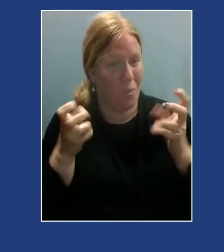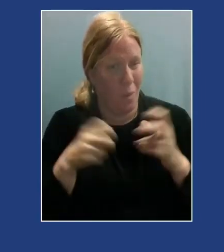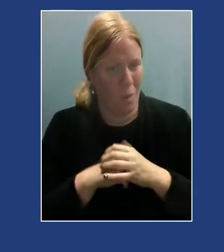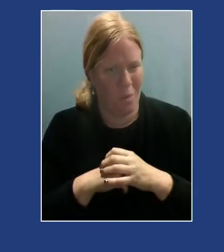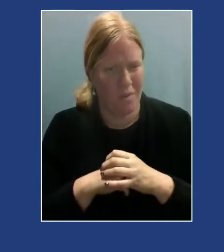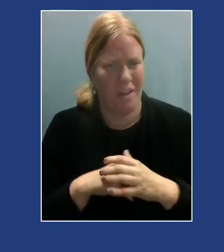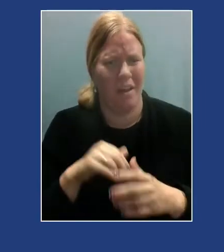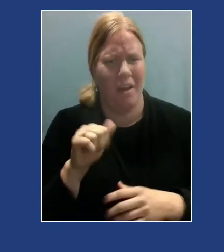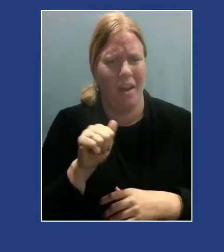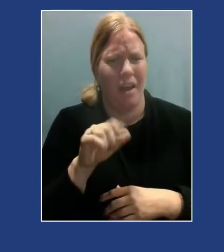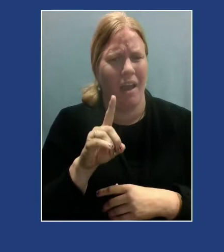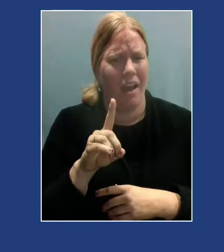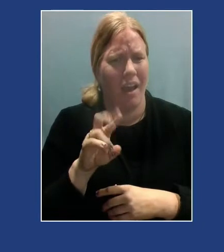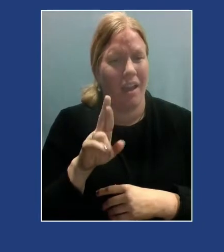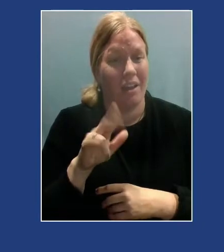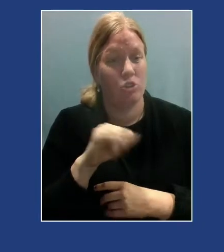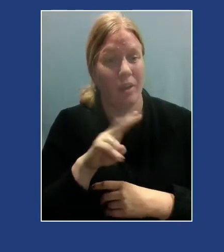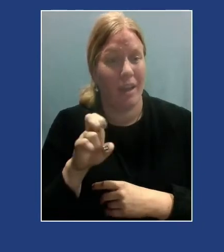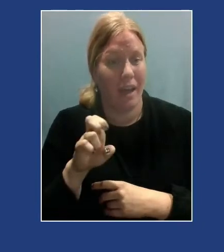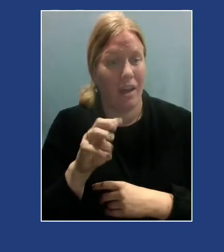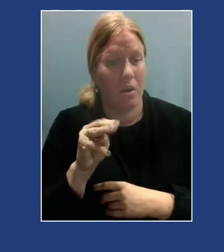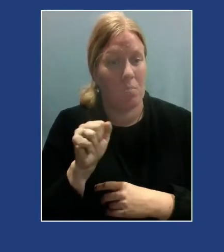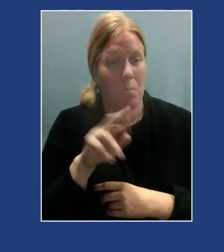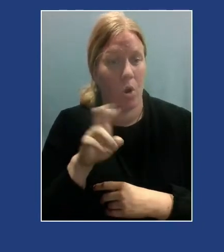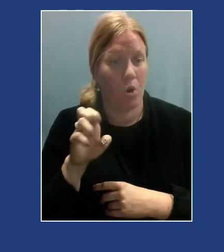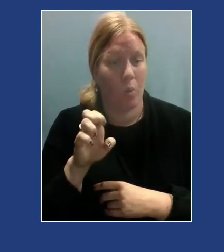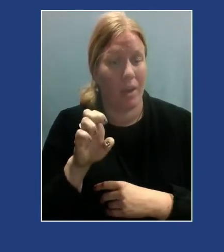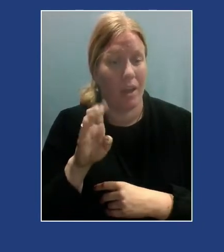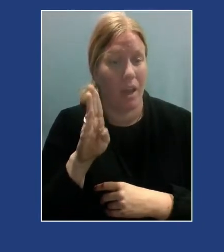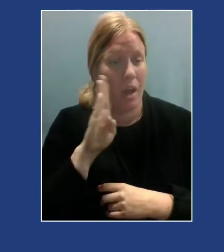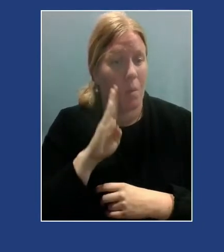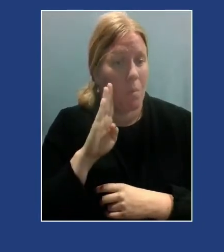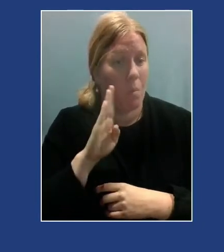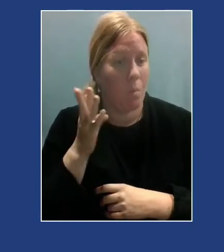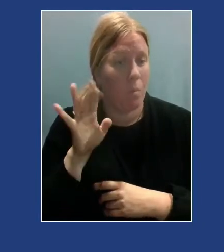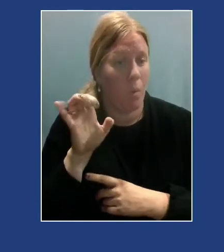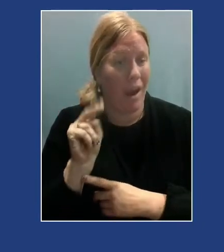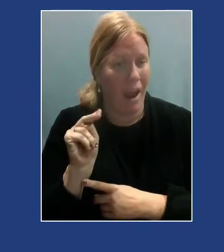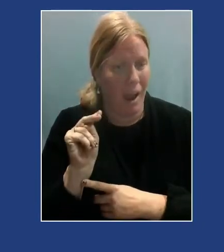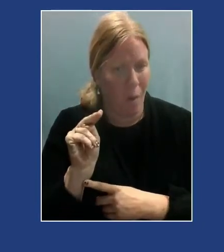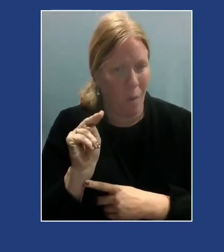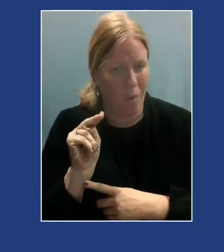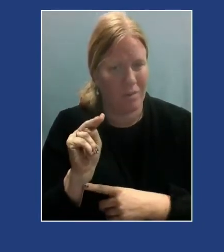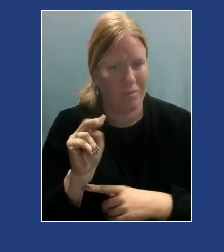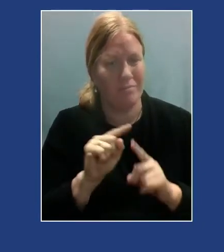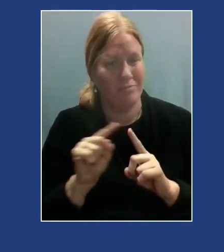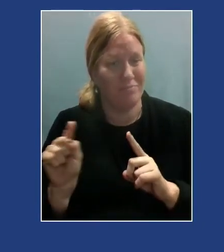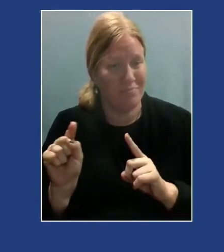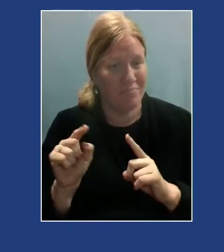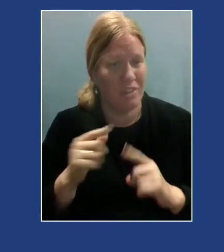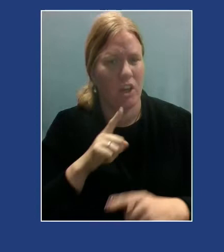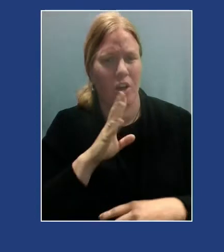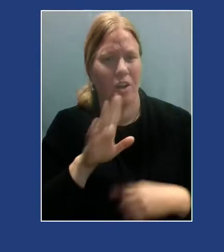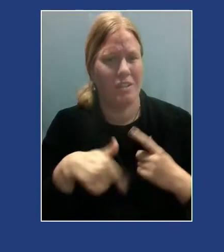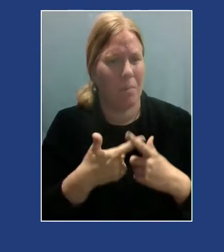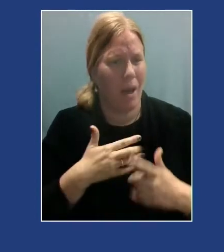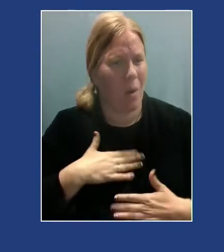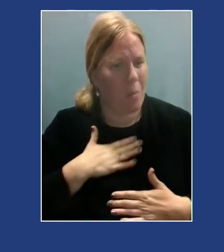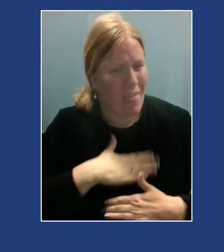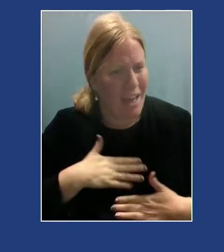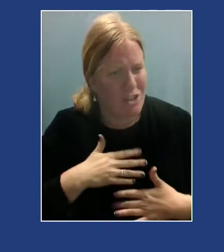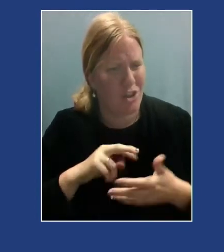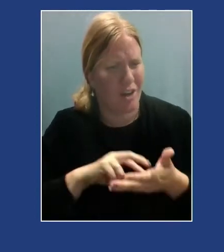Marie Brown, one of my favorites from her book, Pleasure Activism. The Politics of Feeling Good that talks about pleasure as a